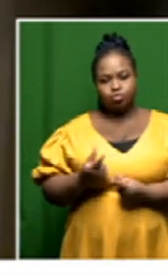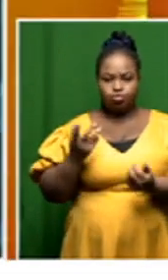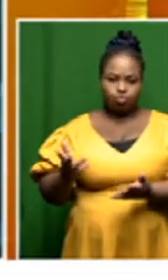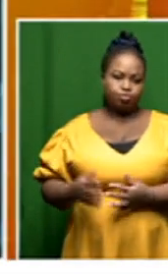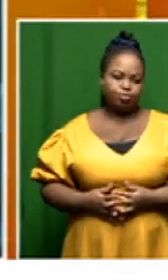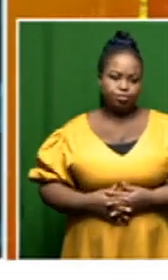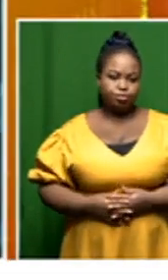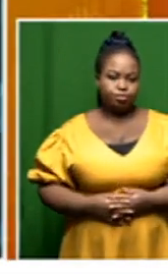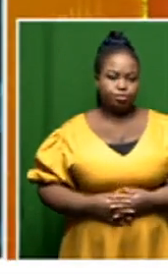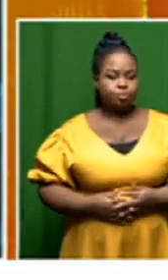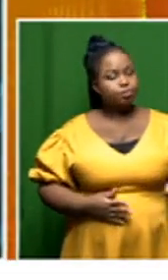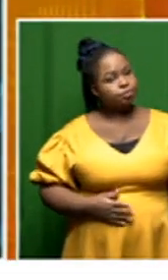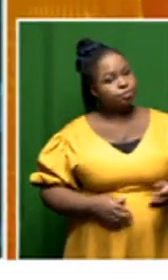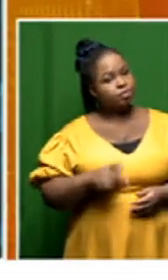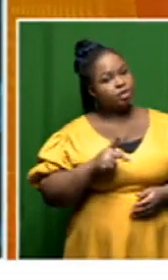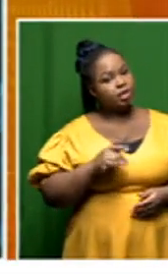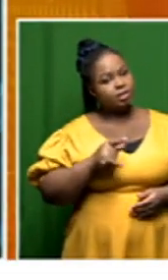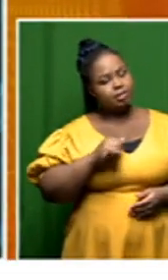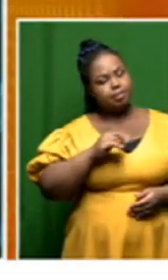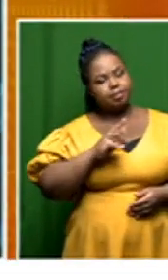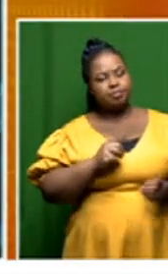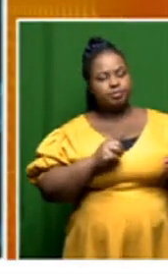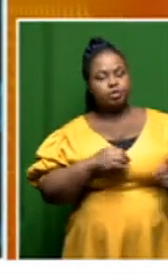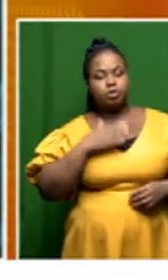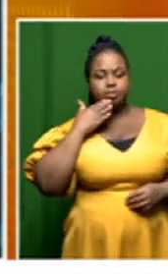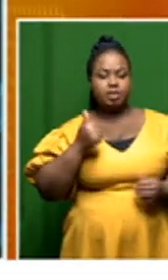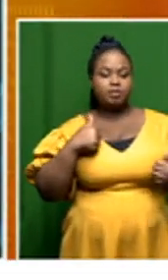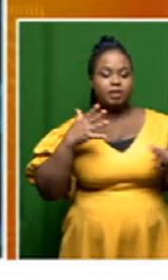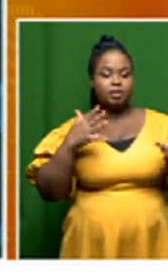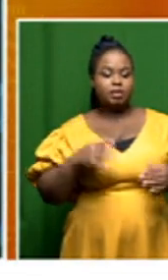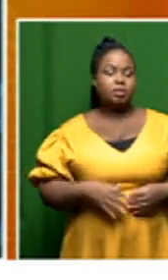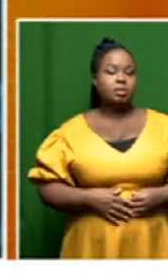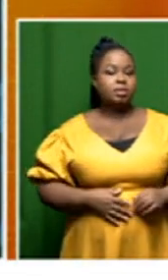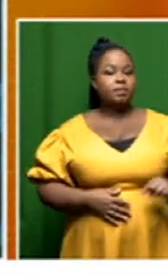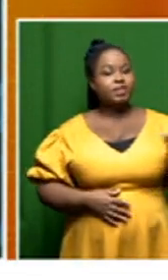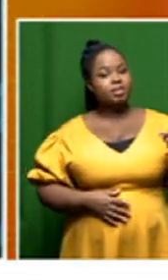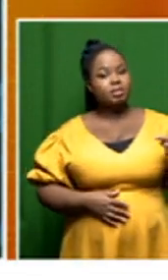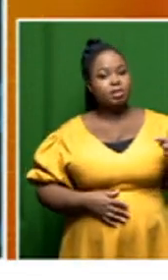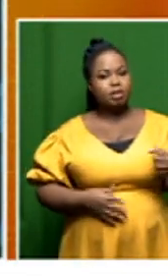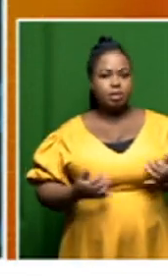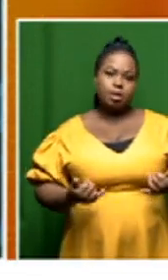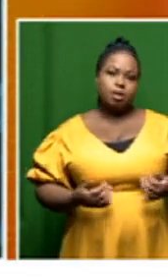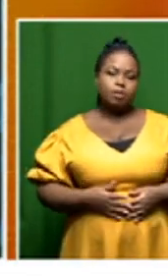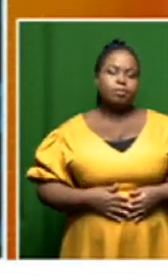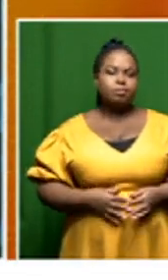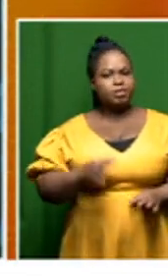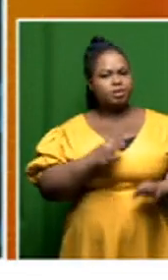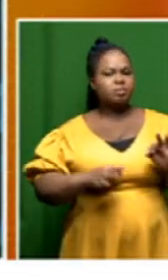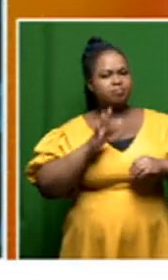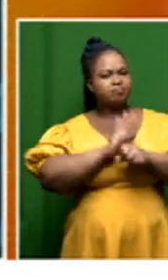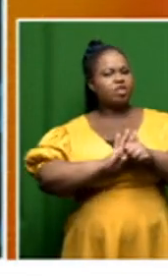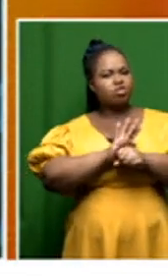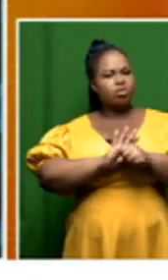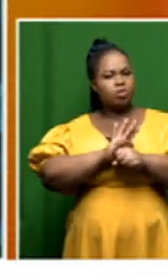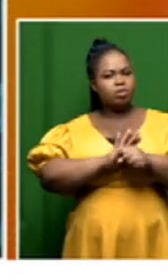um kasim if you could just start us off by firstly as succinctly as possible just giving us the background